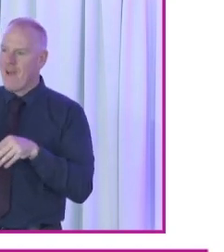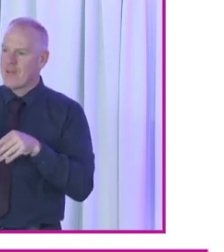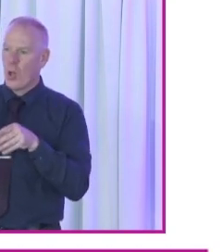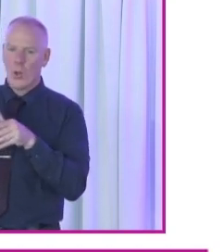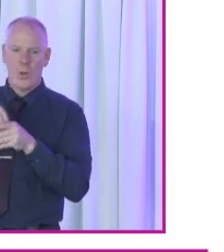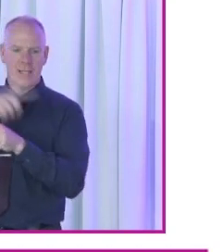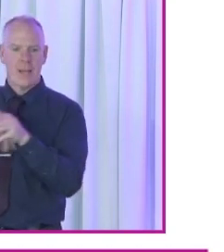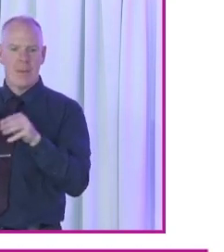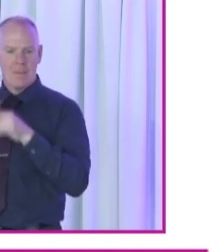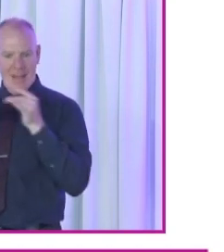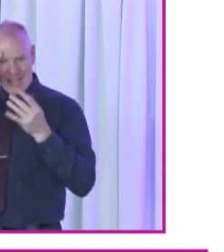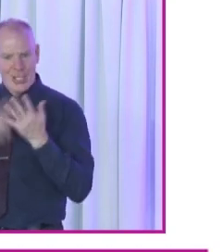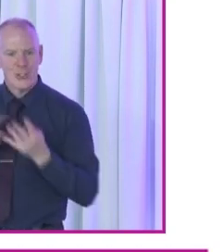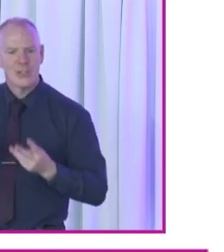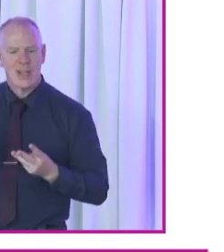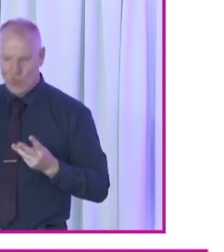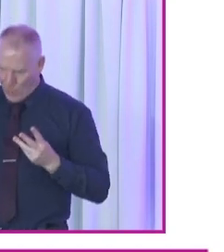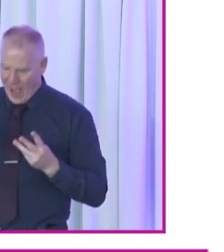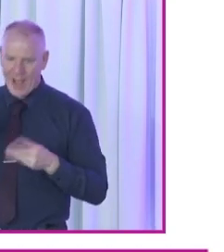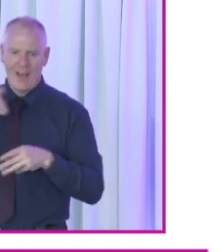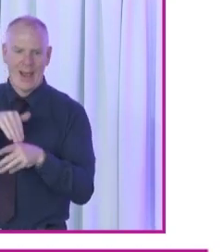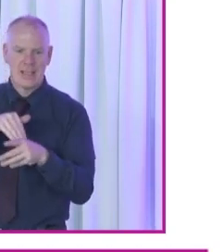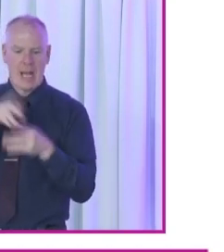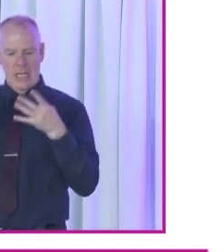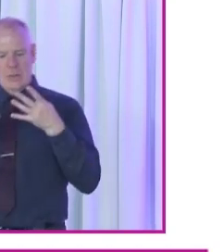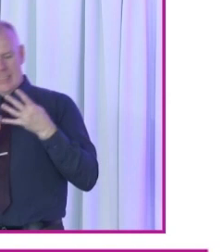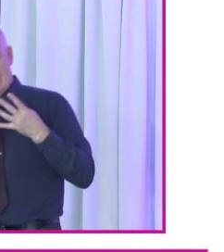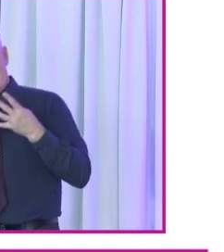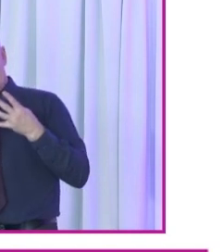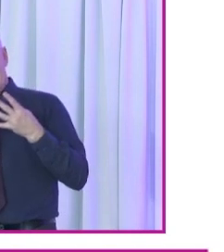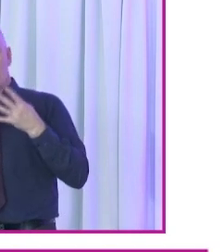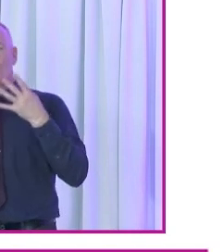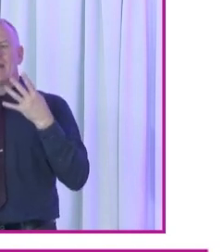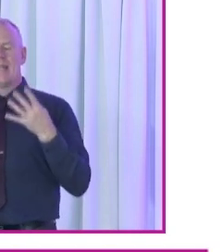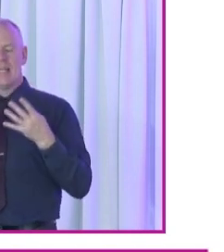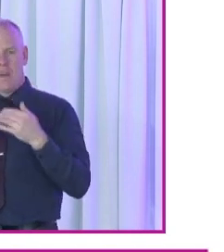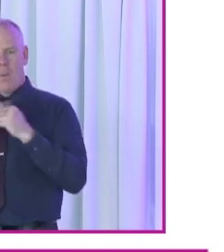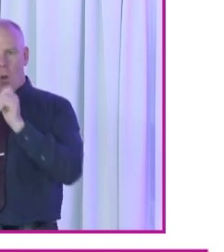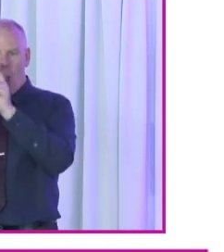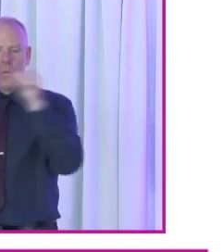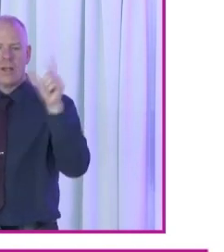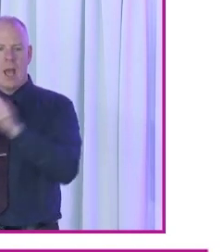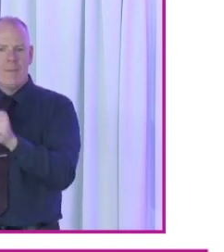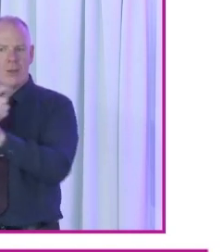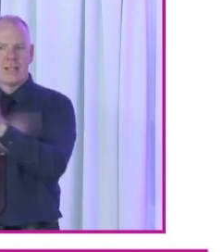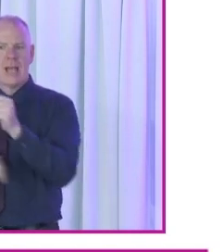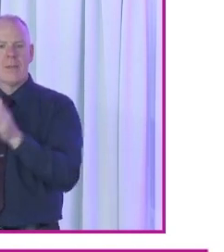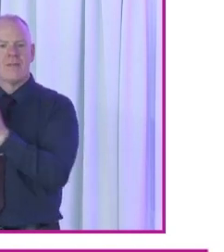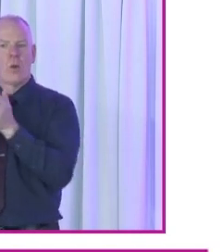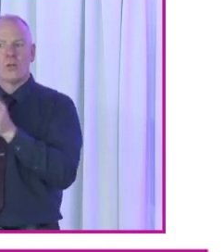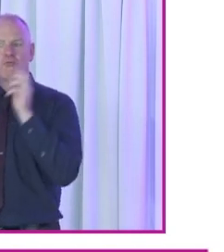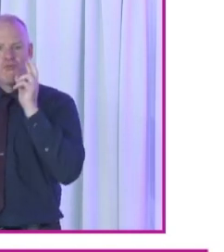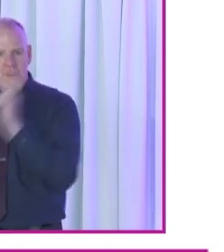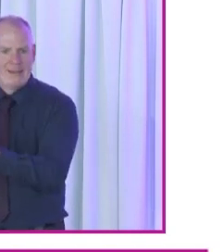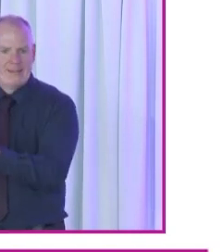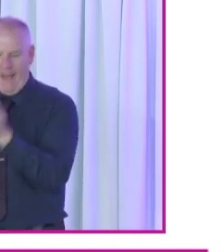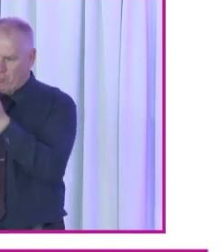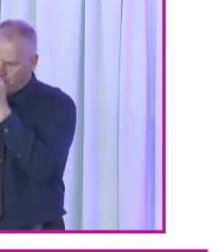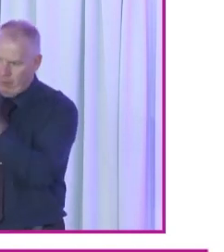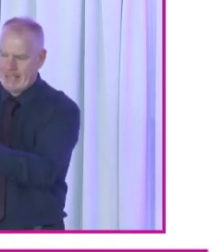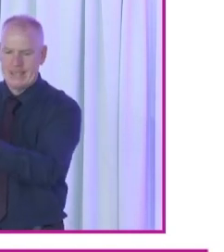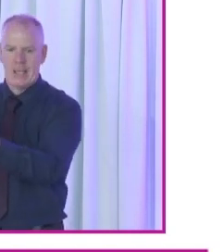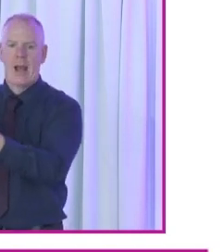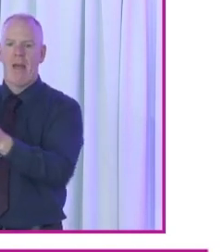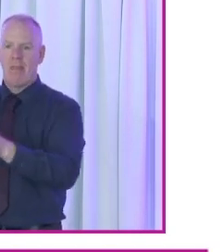disabled people in the decision making. And the last one, we need to increase awareness of disabled voting rights. We need some kind of complaints